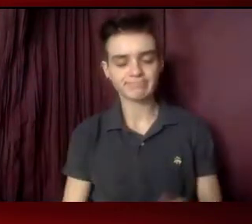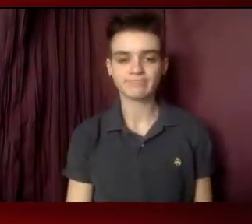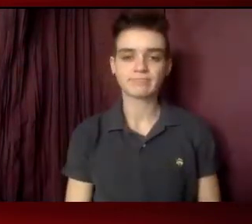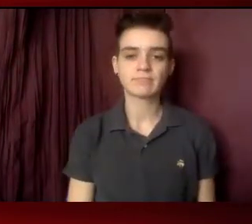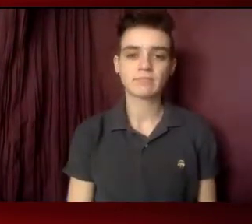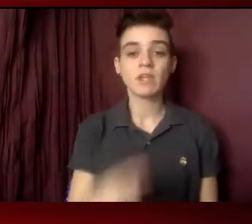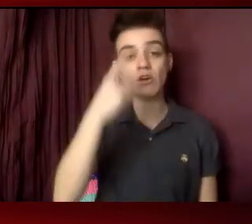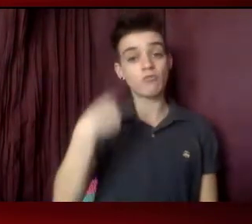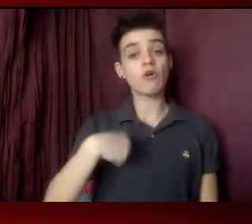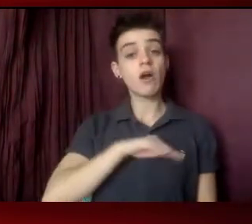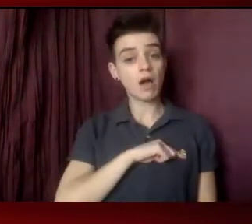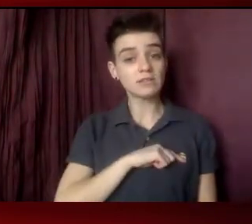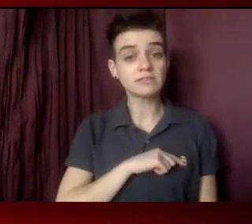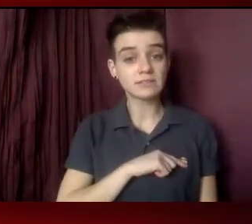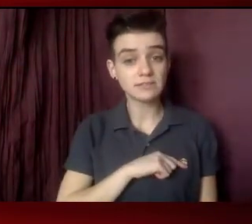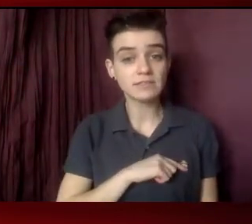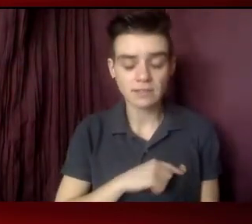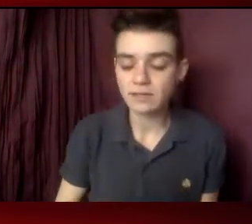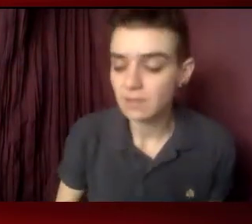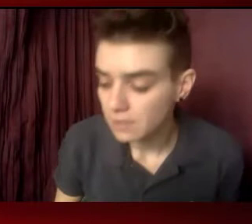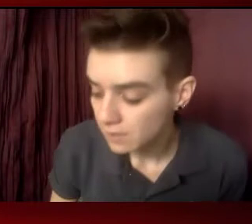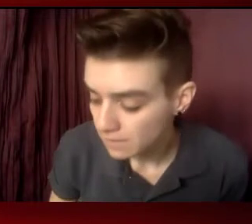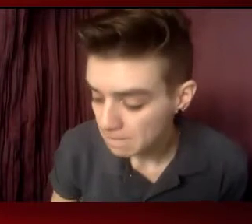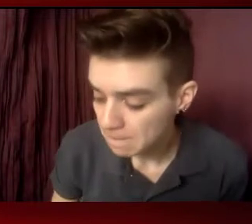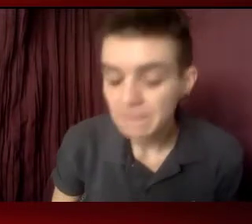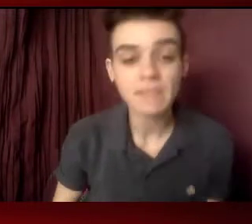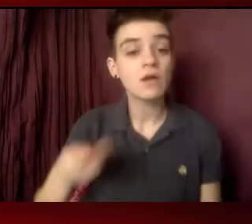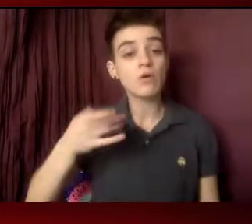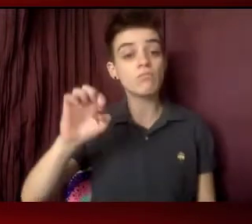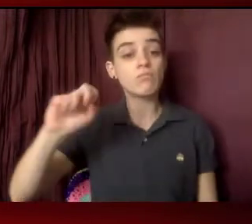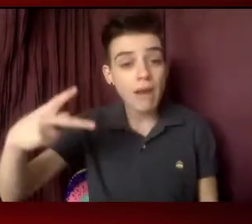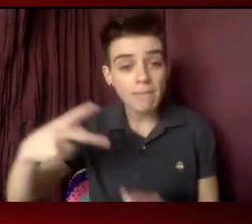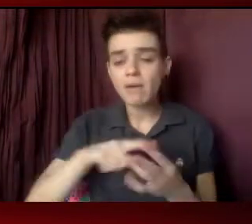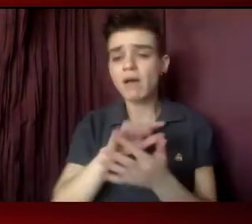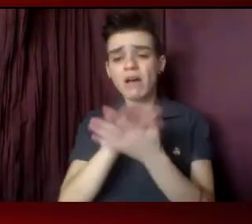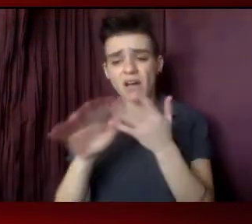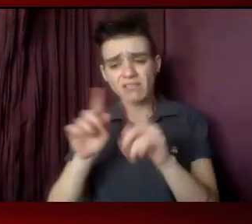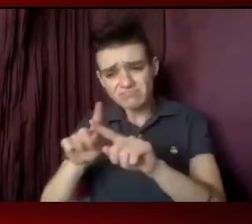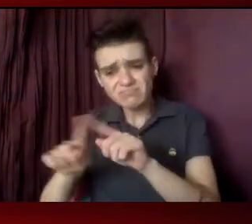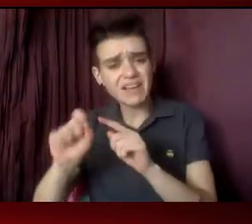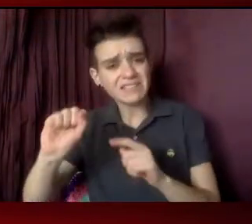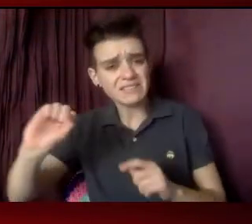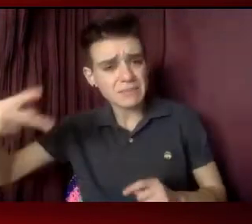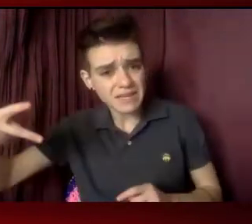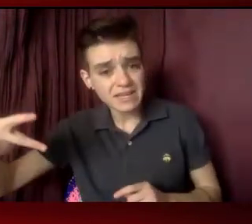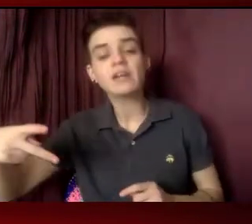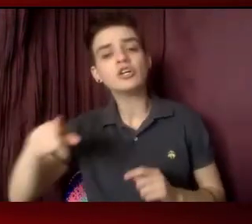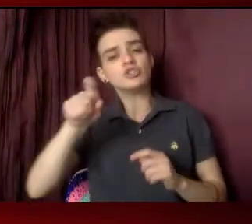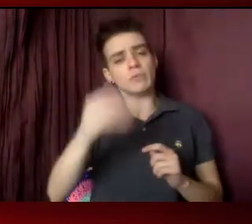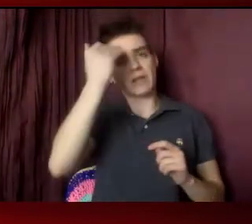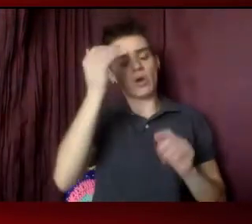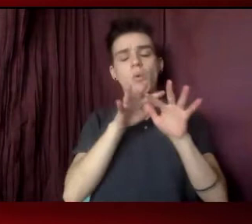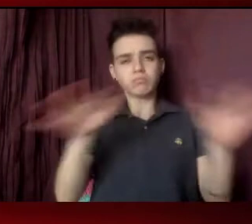of ARVs, of U equals U, and PrEP, and the important roles of SSPs should be known by